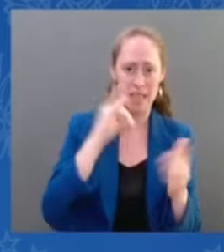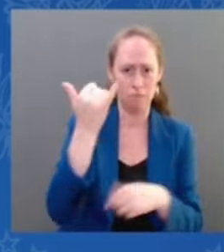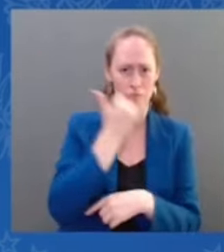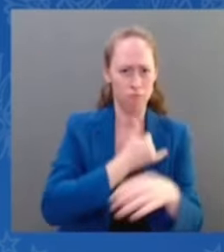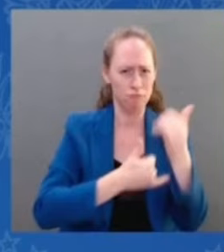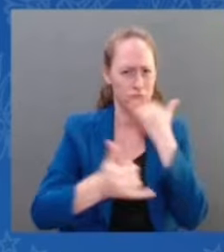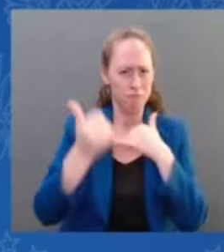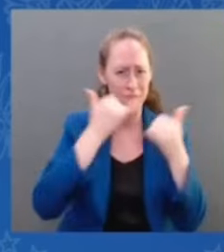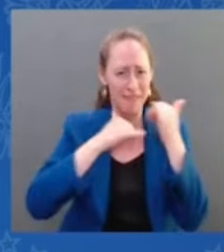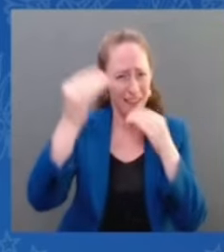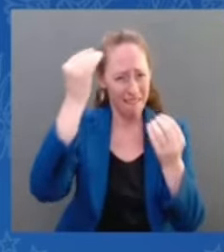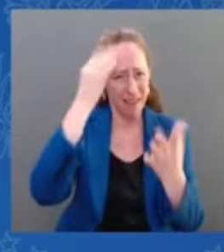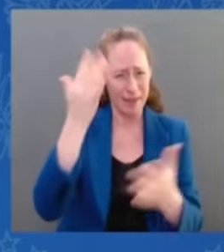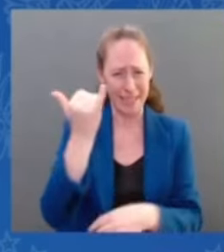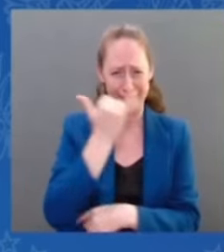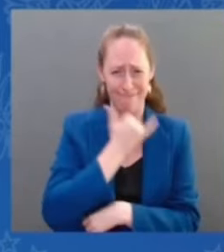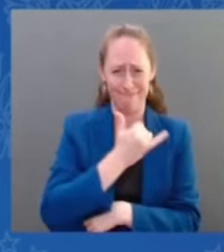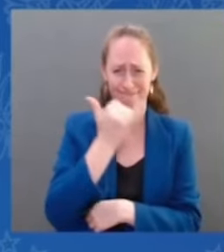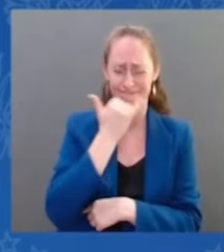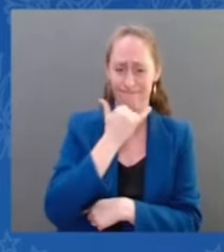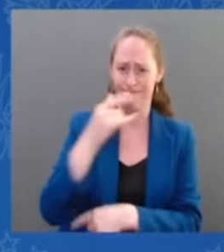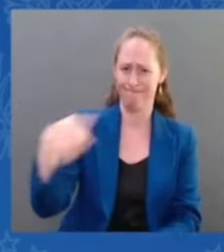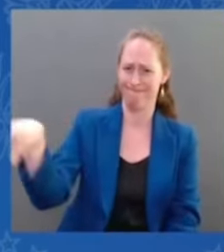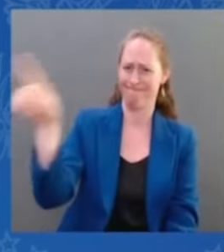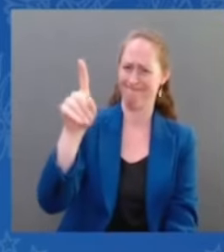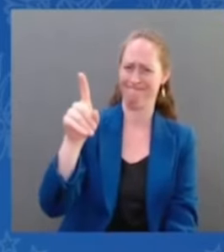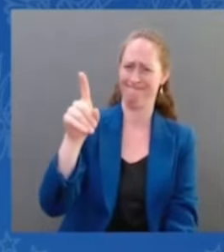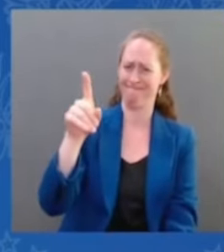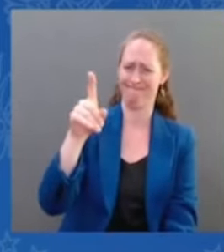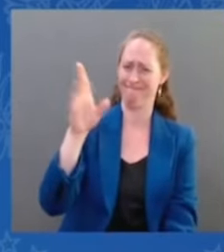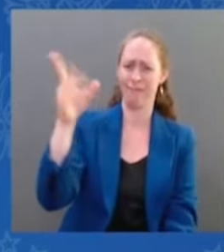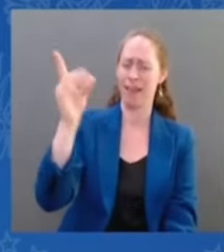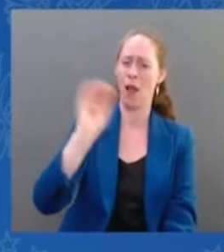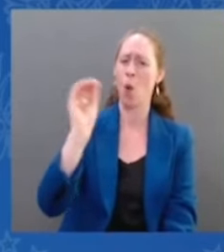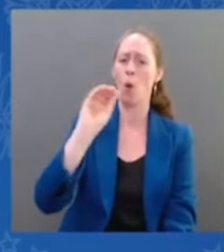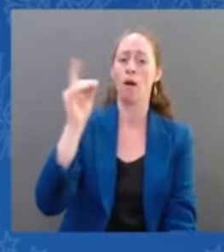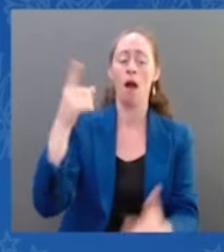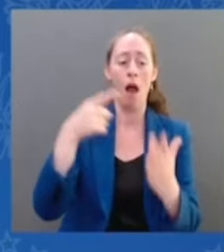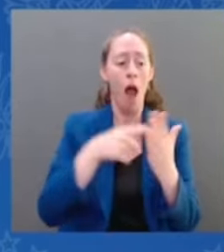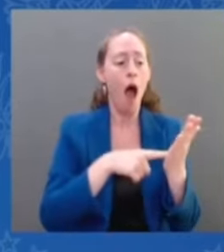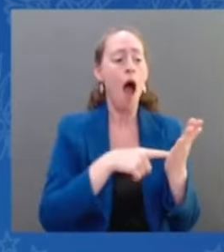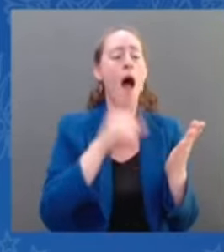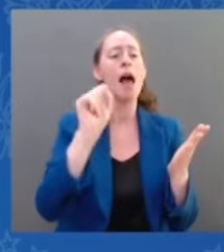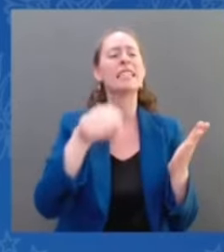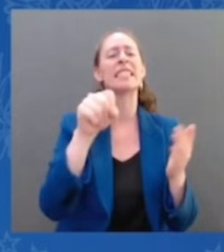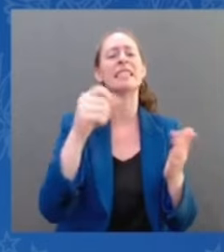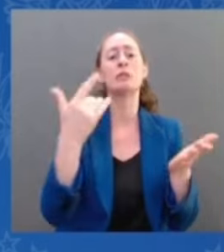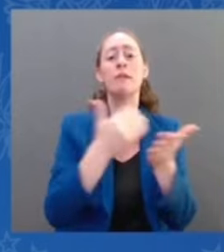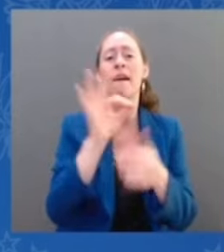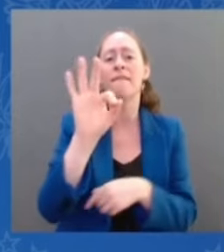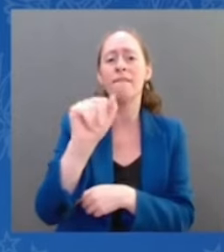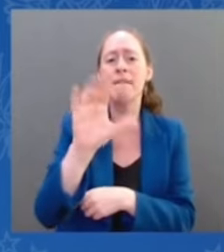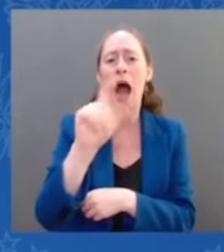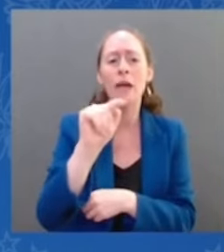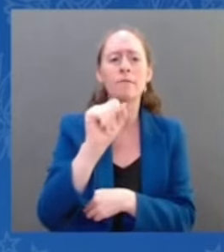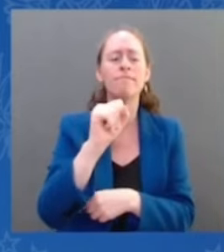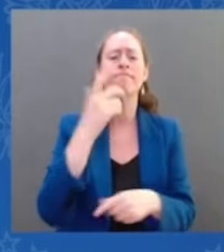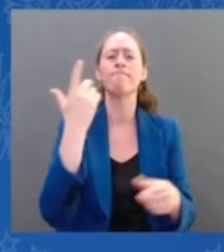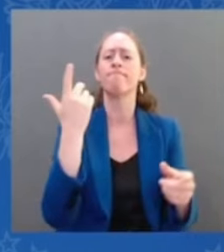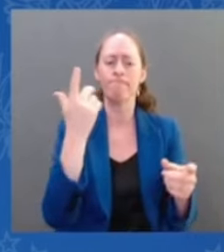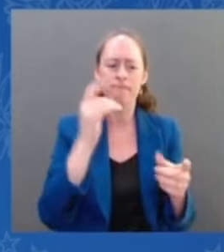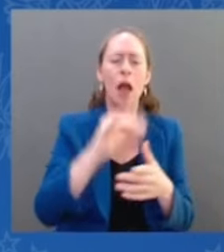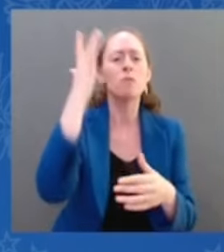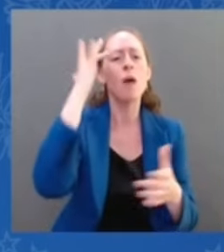the common law and many state laws did not criminalize abortion early in pregnancy, which is very similar to the